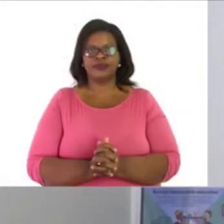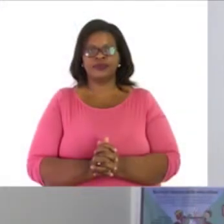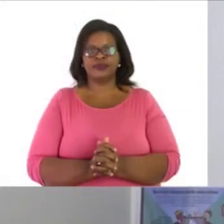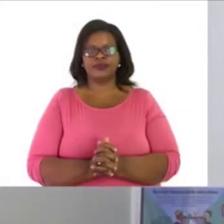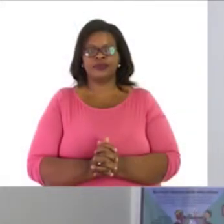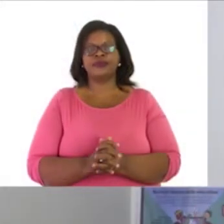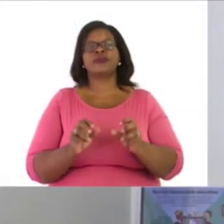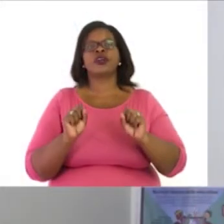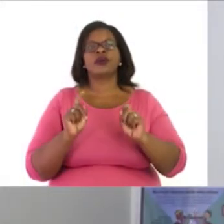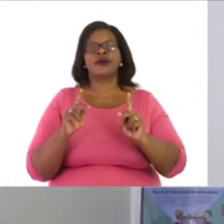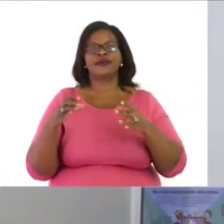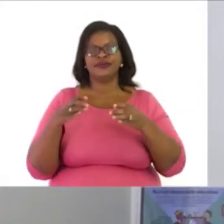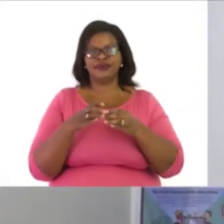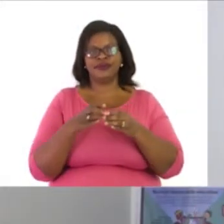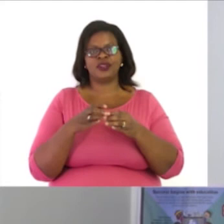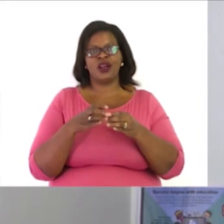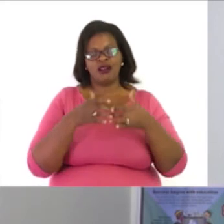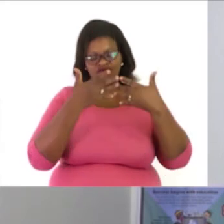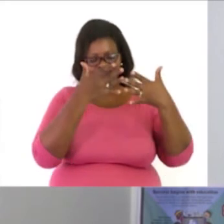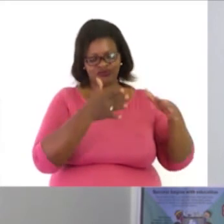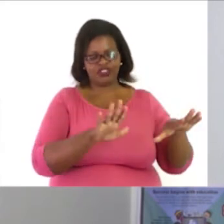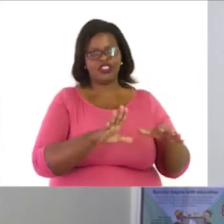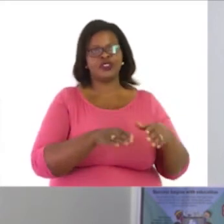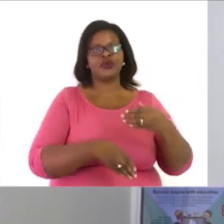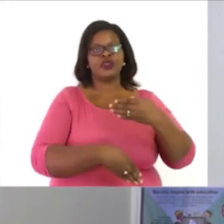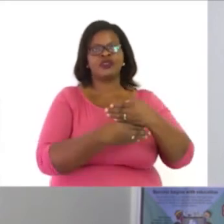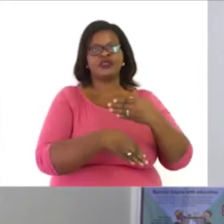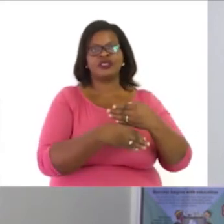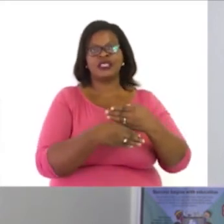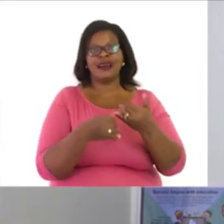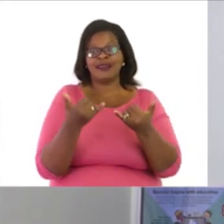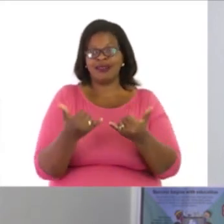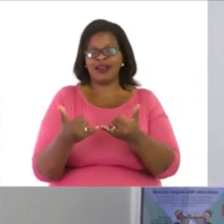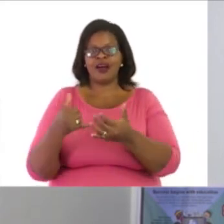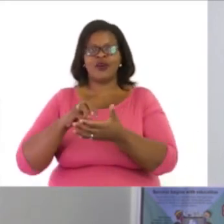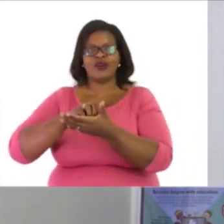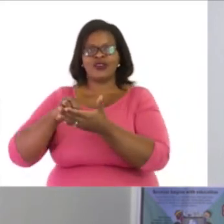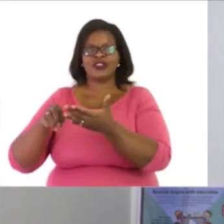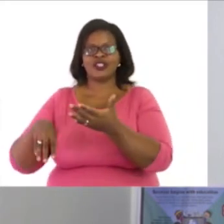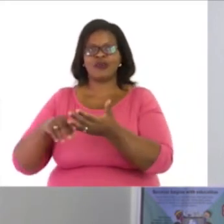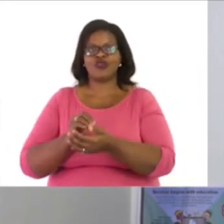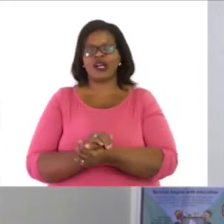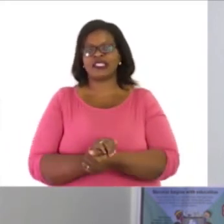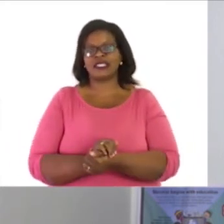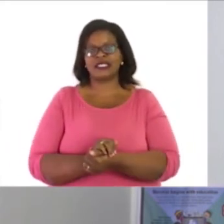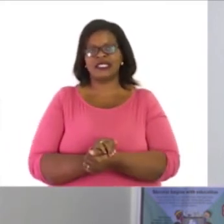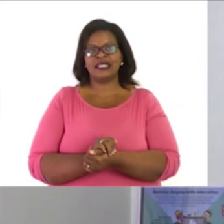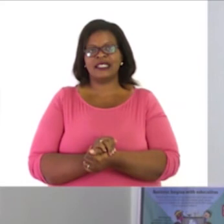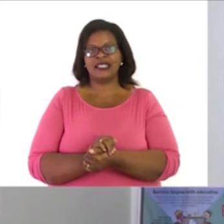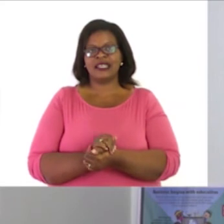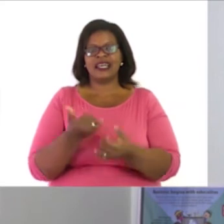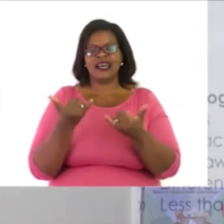Okay, class. That was addition. And now, we go over to subtraction. Let's turn our books to